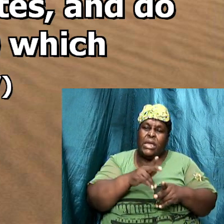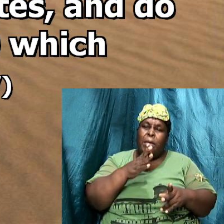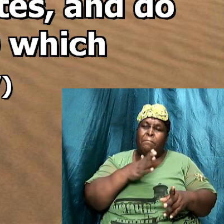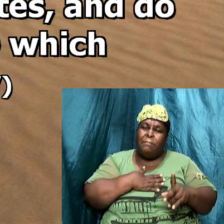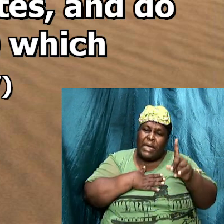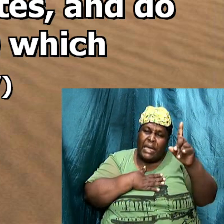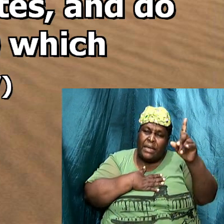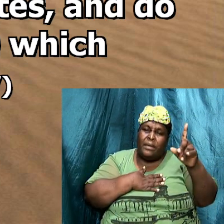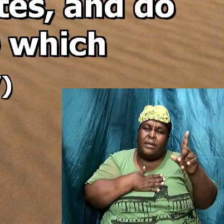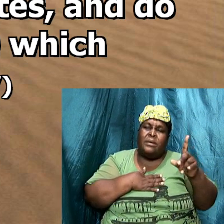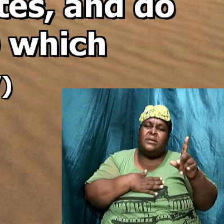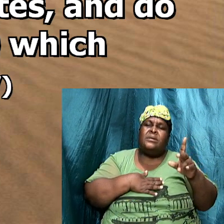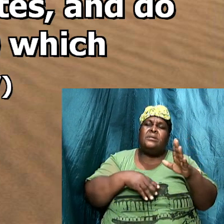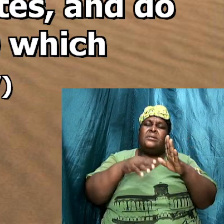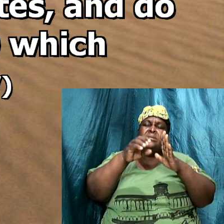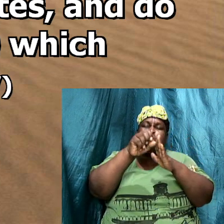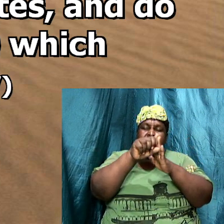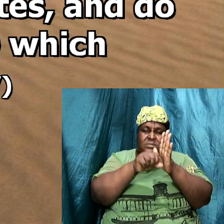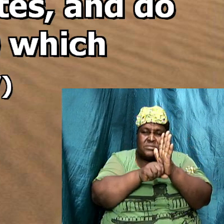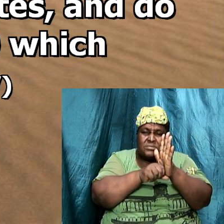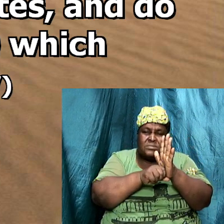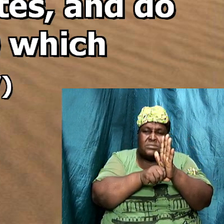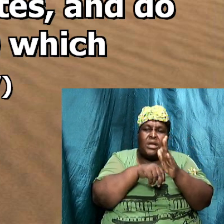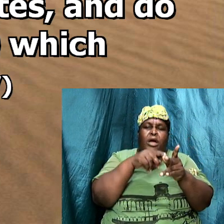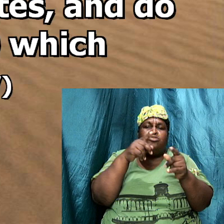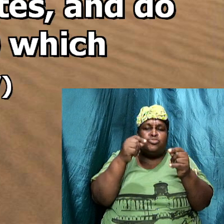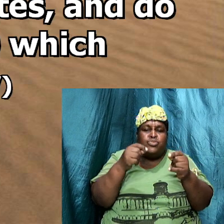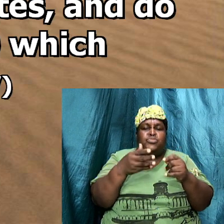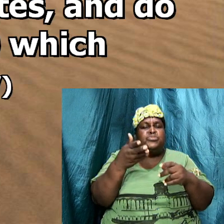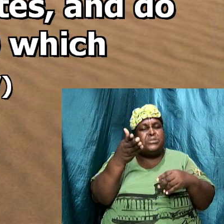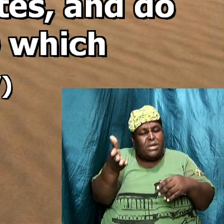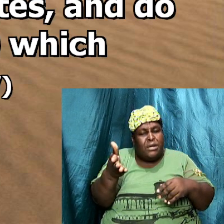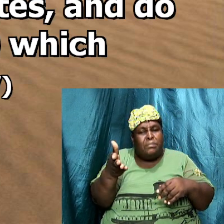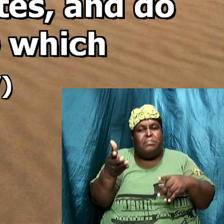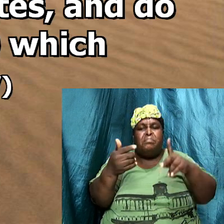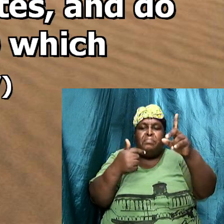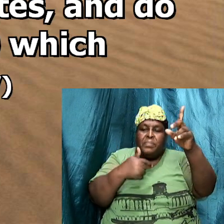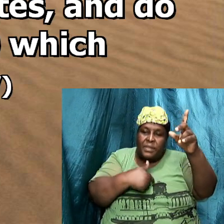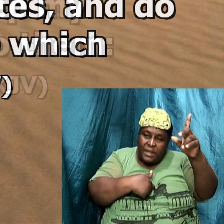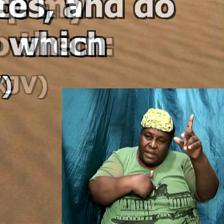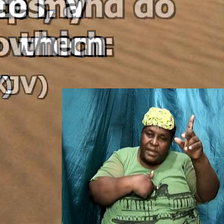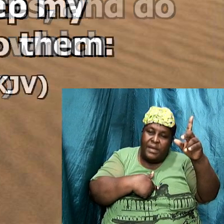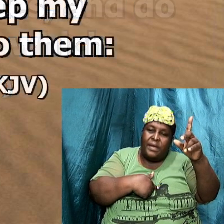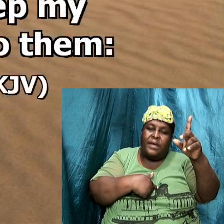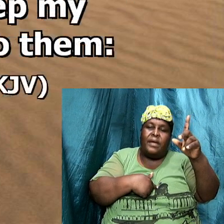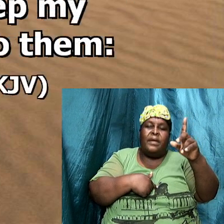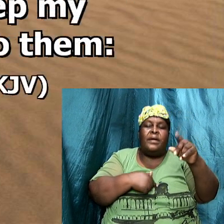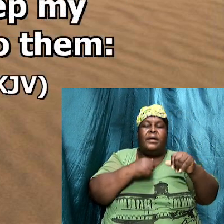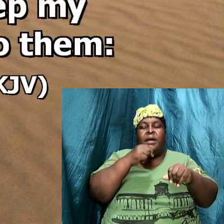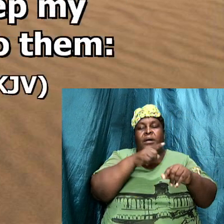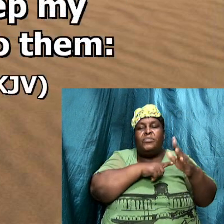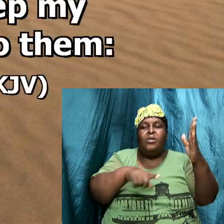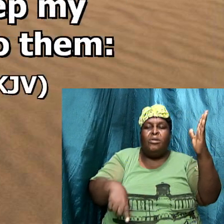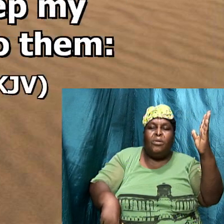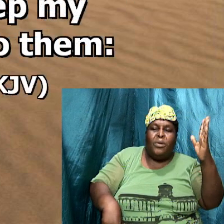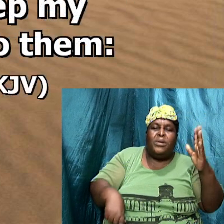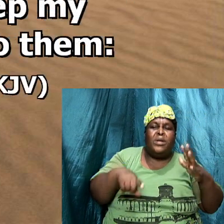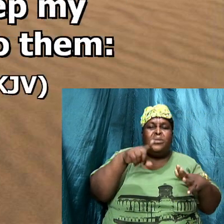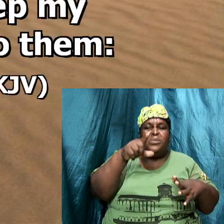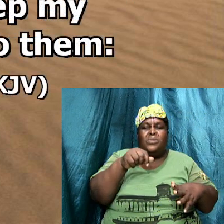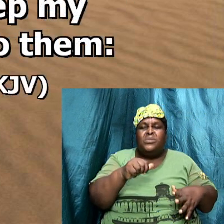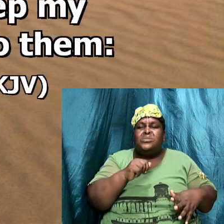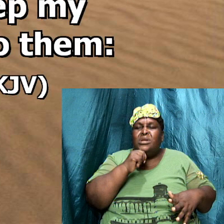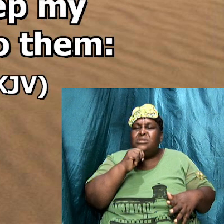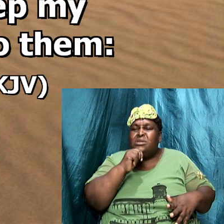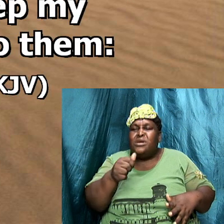commandments and do them. I am the Lord and you shall not profane my holy